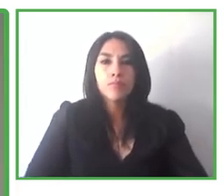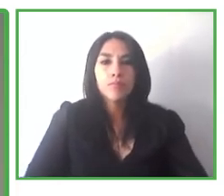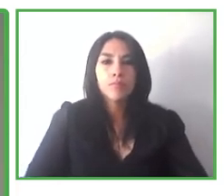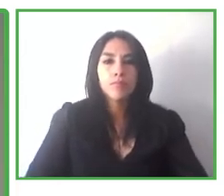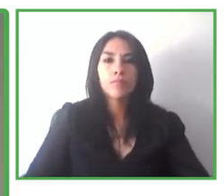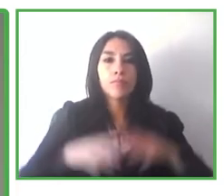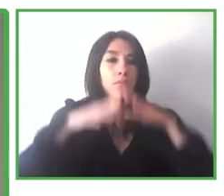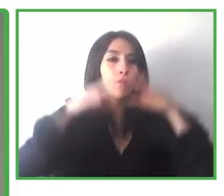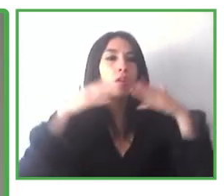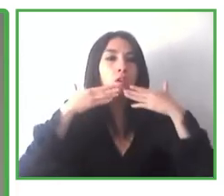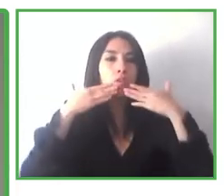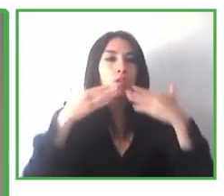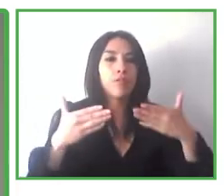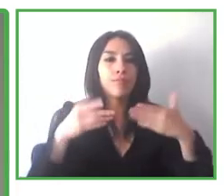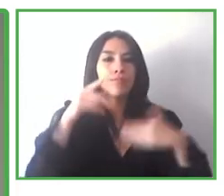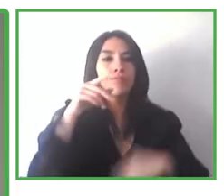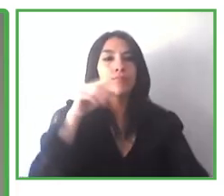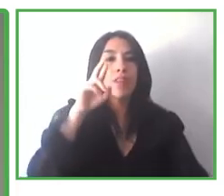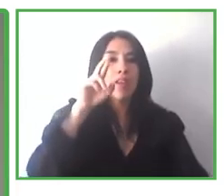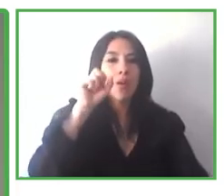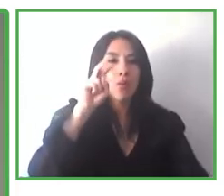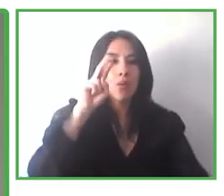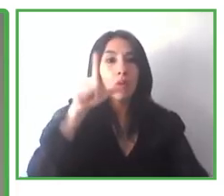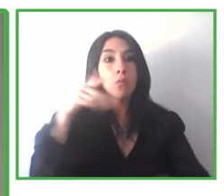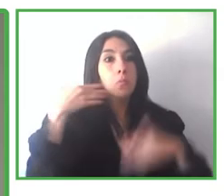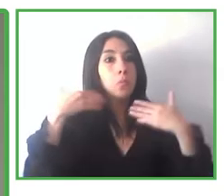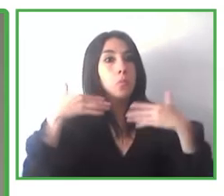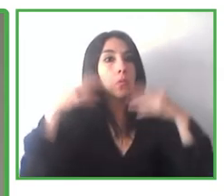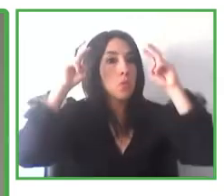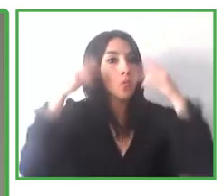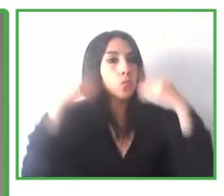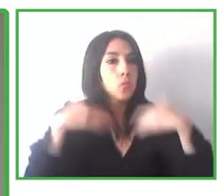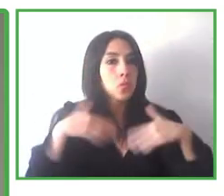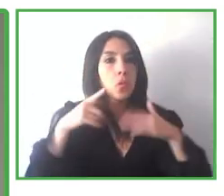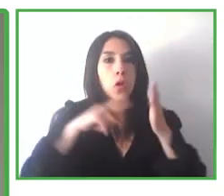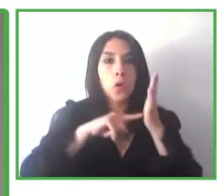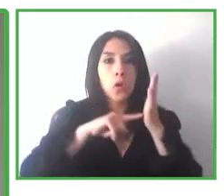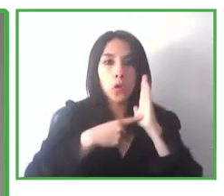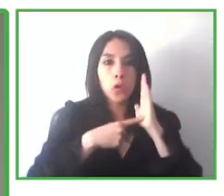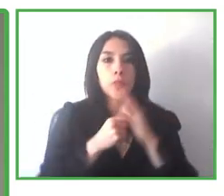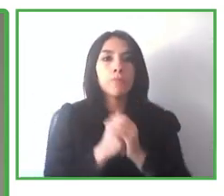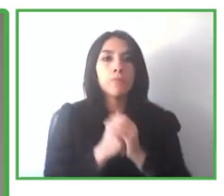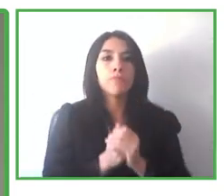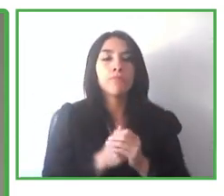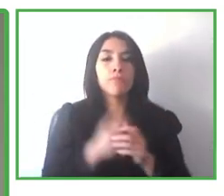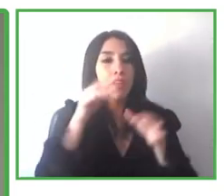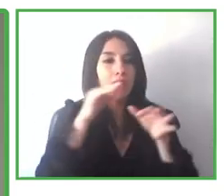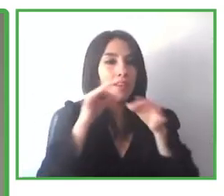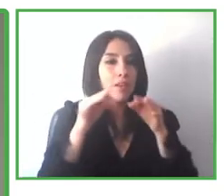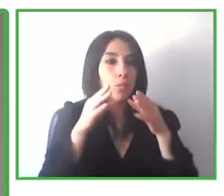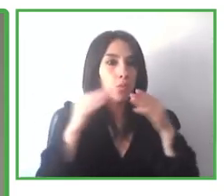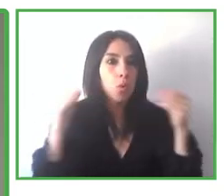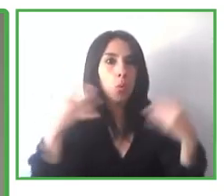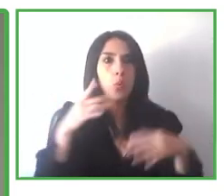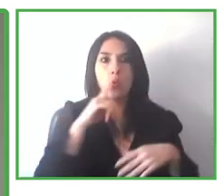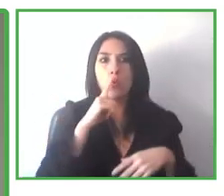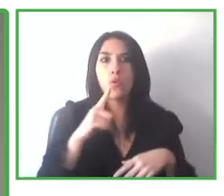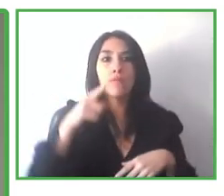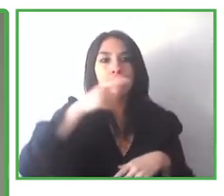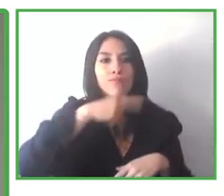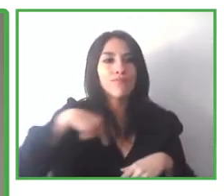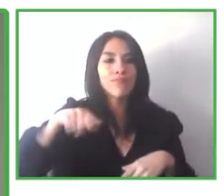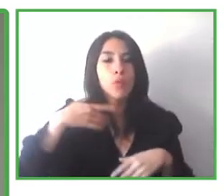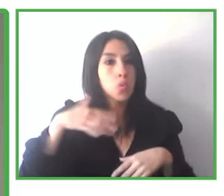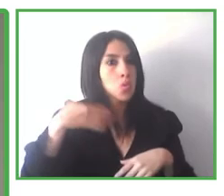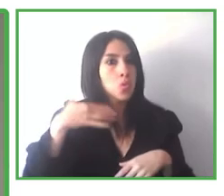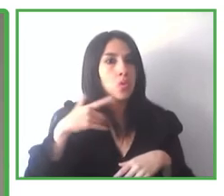Thank you very much, Raul. It was a very good technology. It's a very good technology. What more can we say? You have surprised